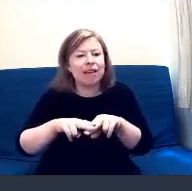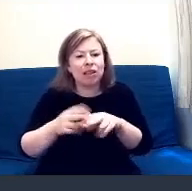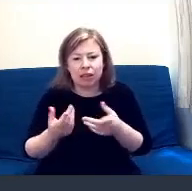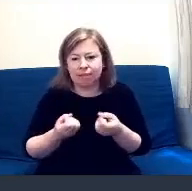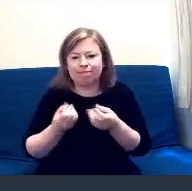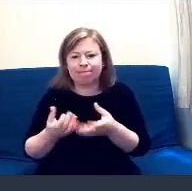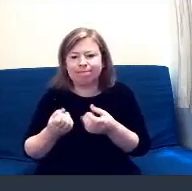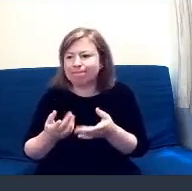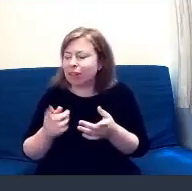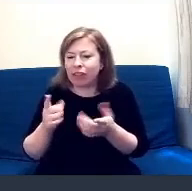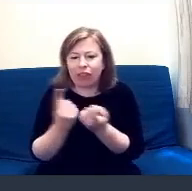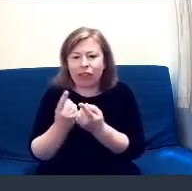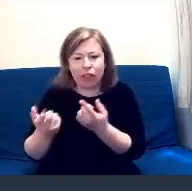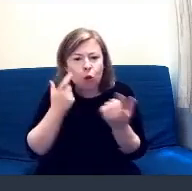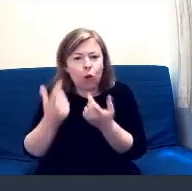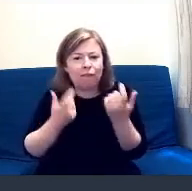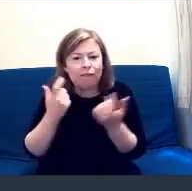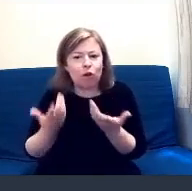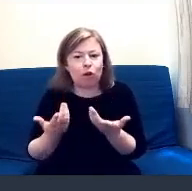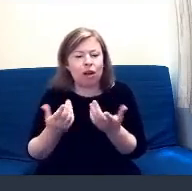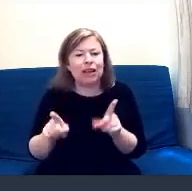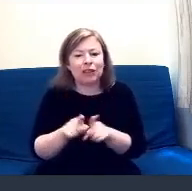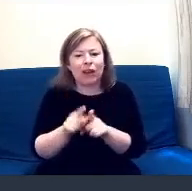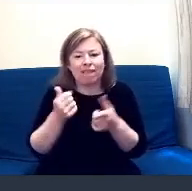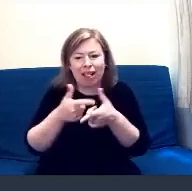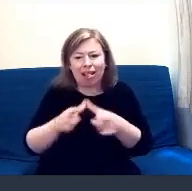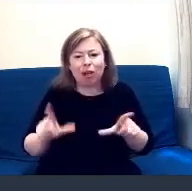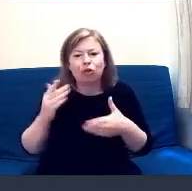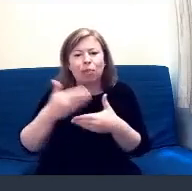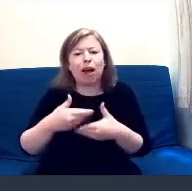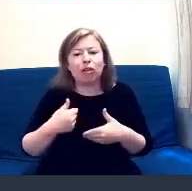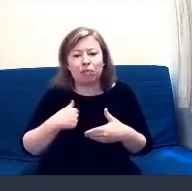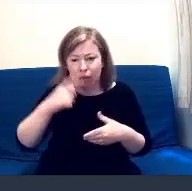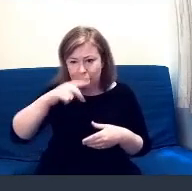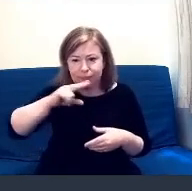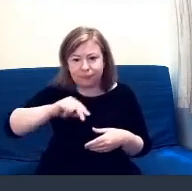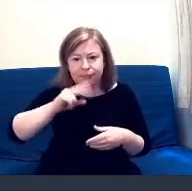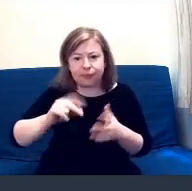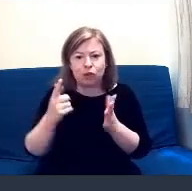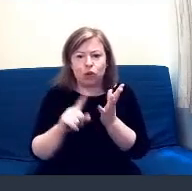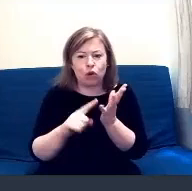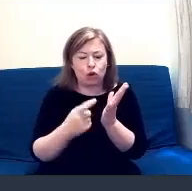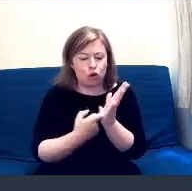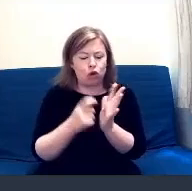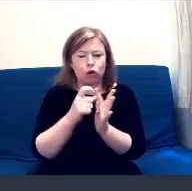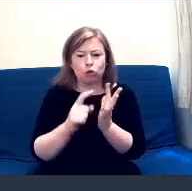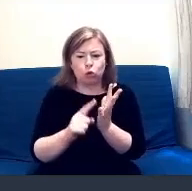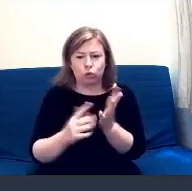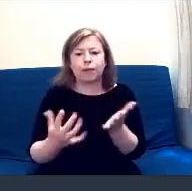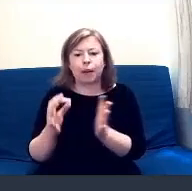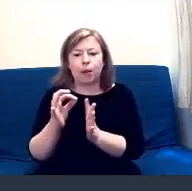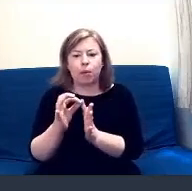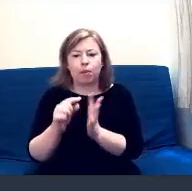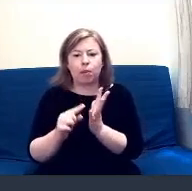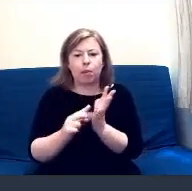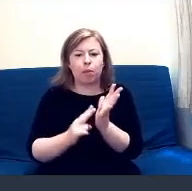looking for. Also, there's a language barrier, and I'm able to speak Urdu and Punjabi. This is something I can help you who can't speak English,